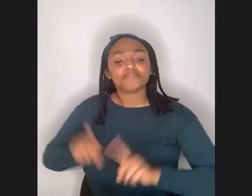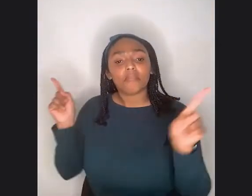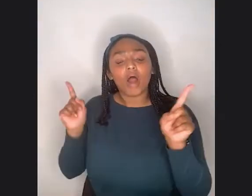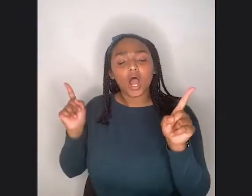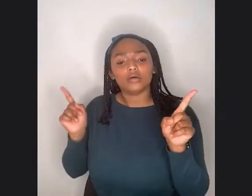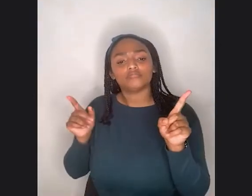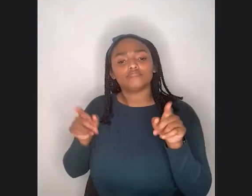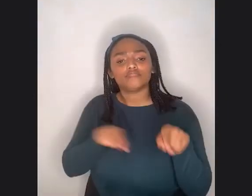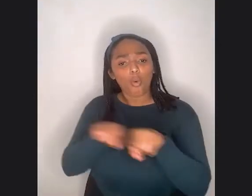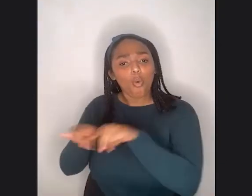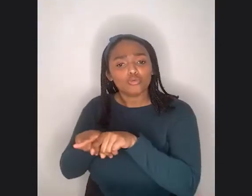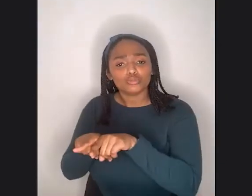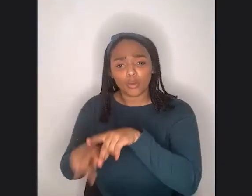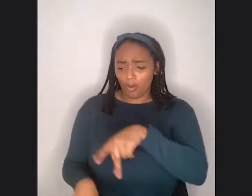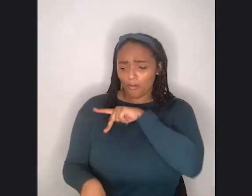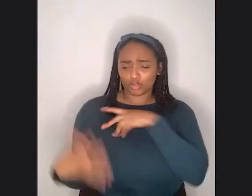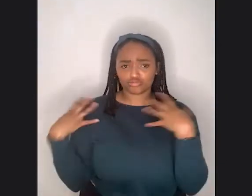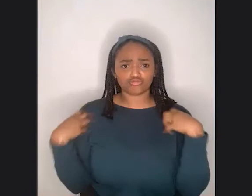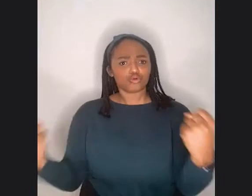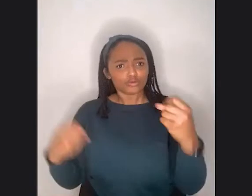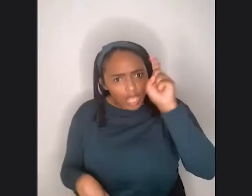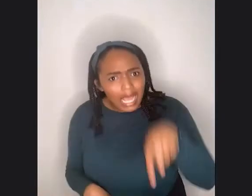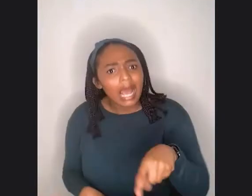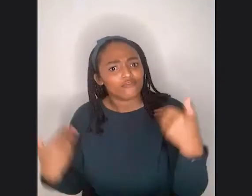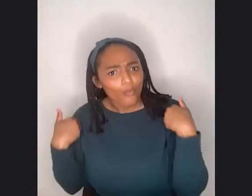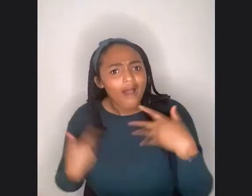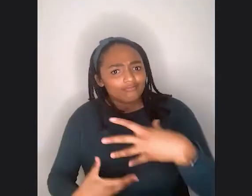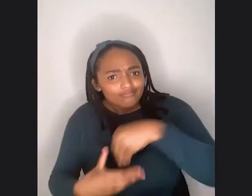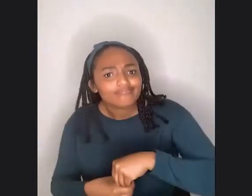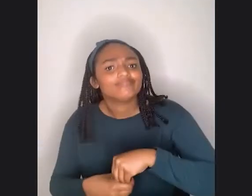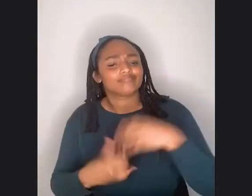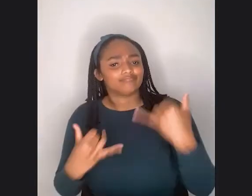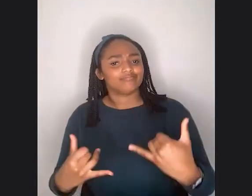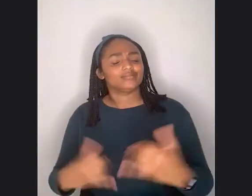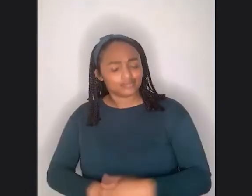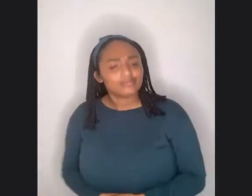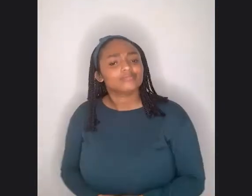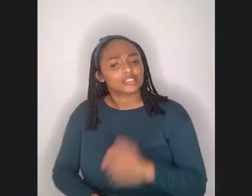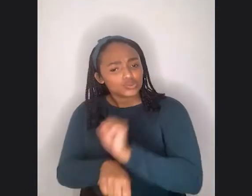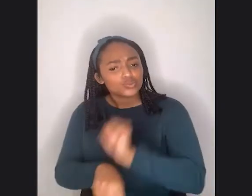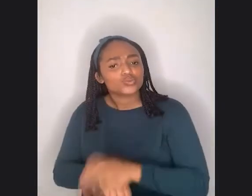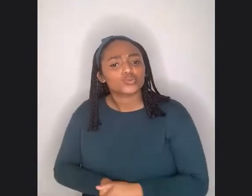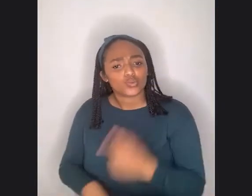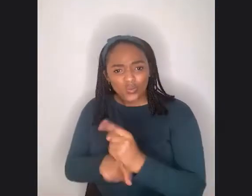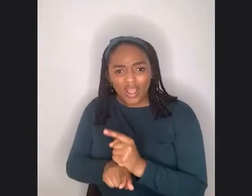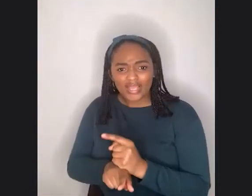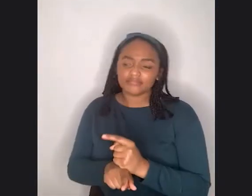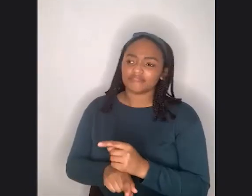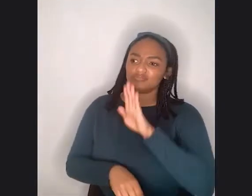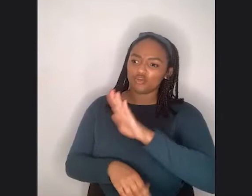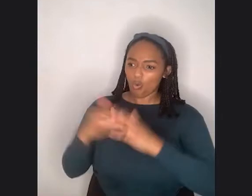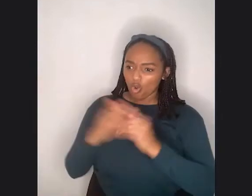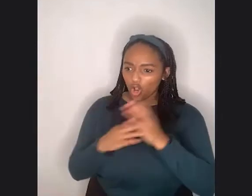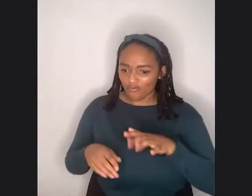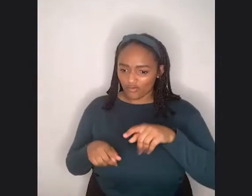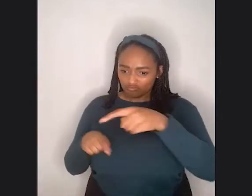personal courage required in doing the things that you haven't normally done. So, um, I mean,